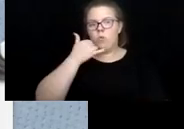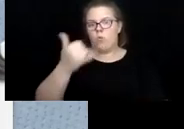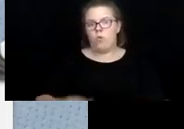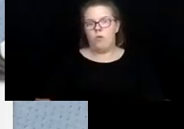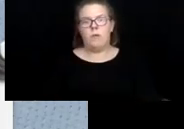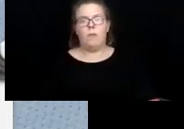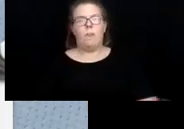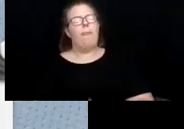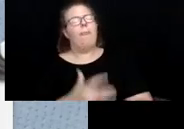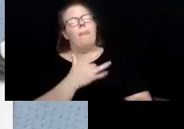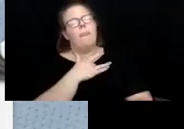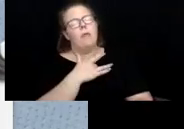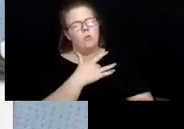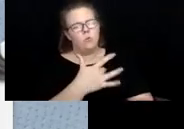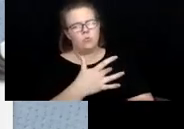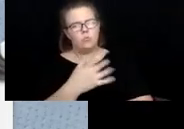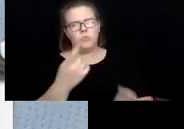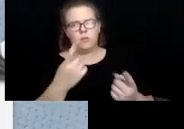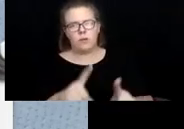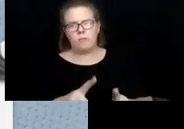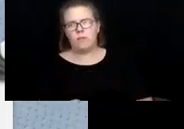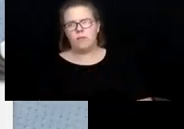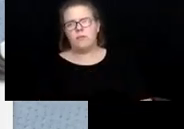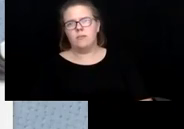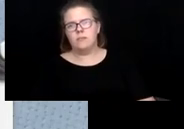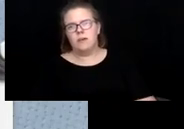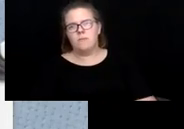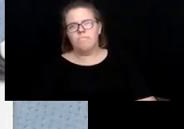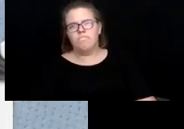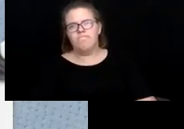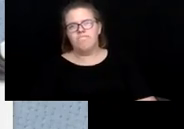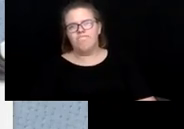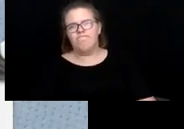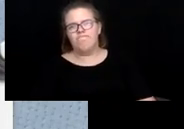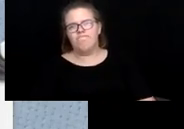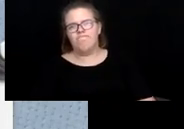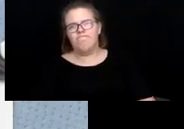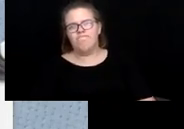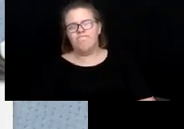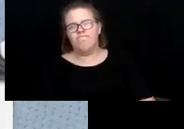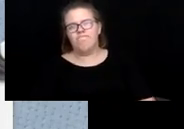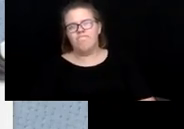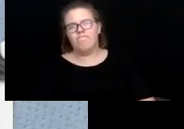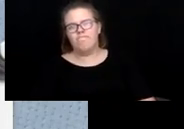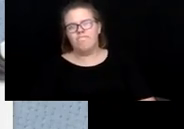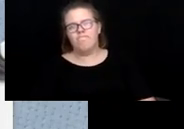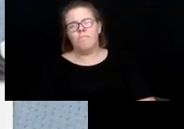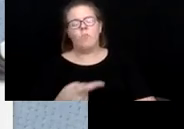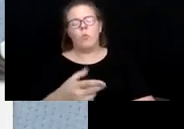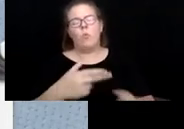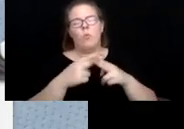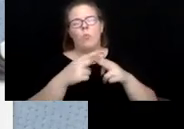Usually what happens is the, um, as we call them, the source of the referral.